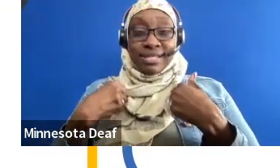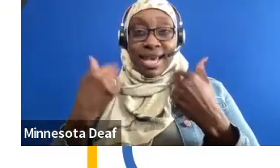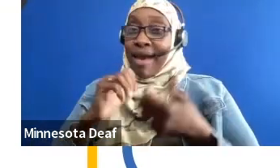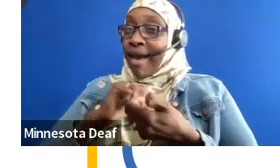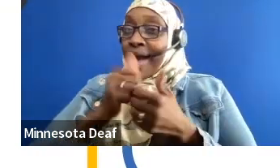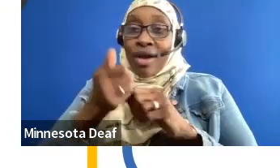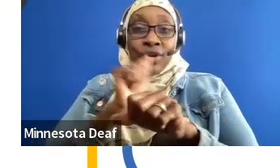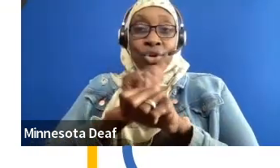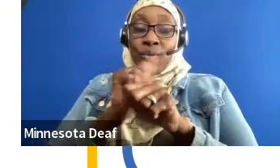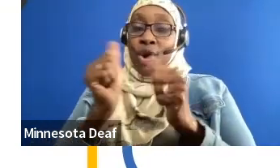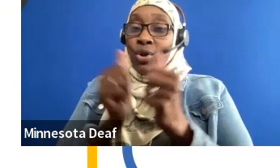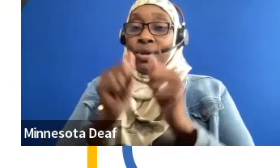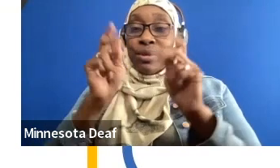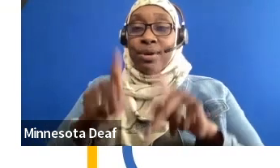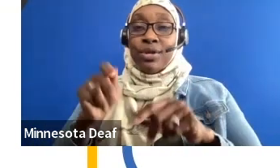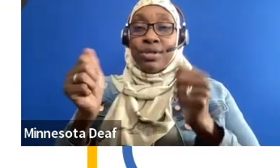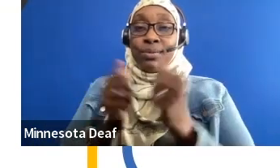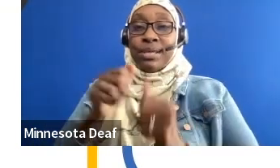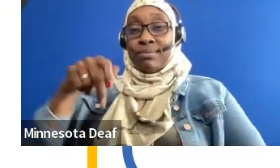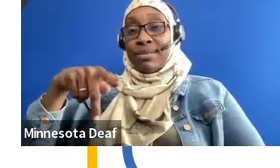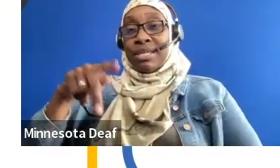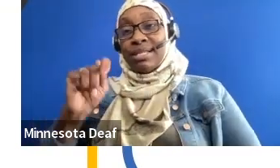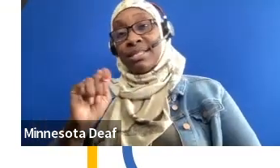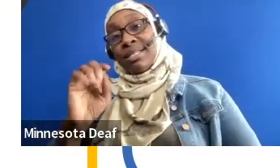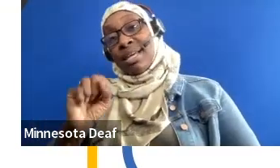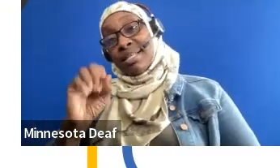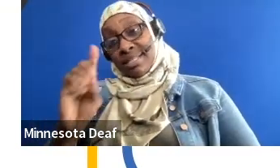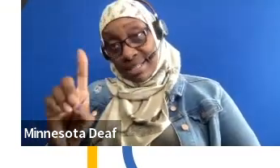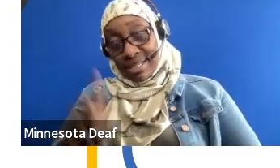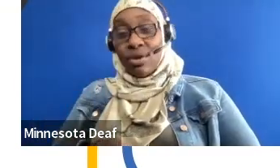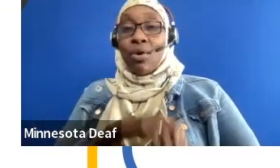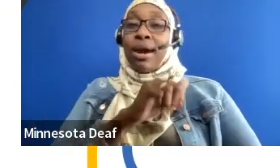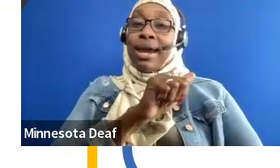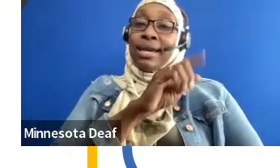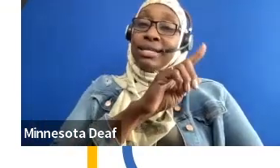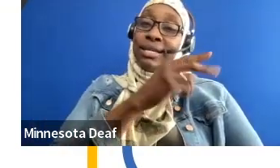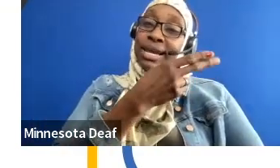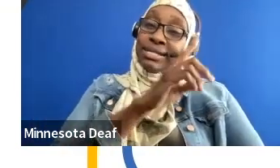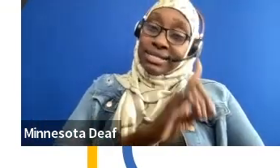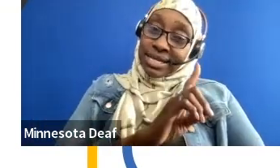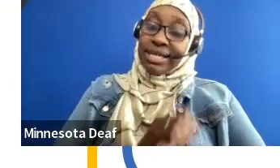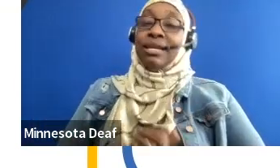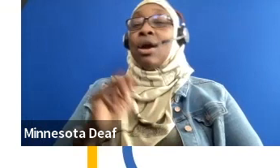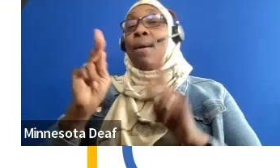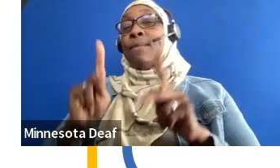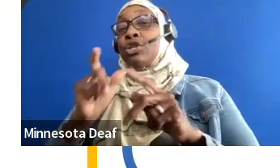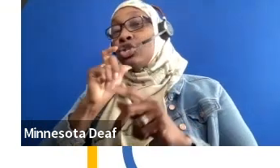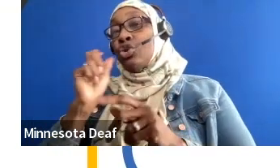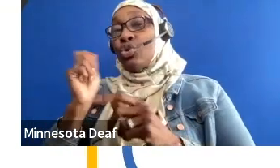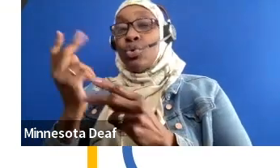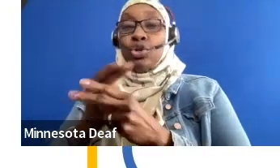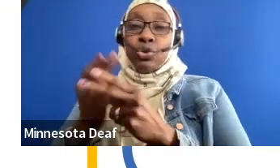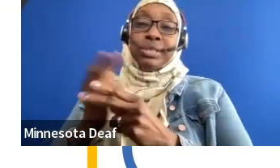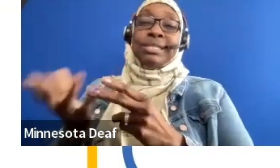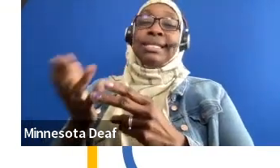sensitivity to stimulus and stuff like that. We offer support to our mentors. We're not just going to pair